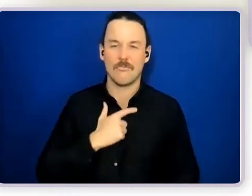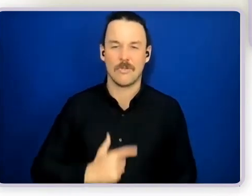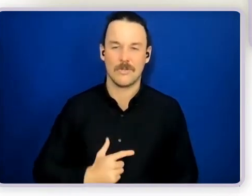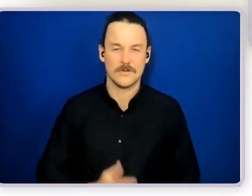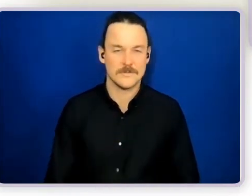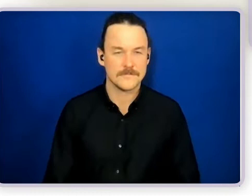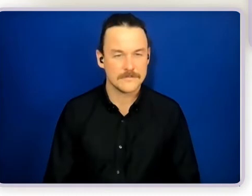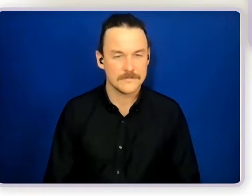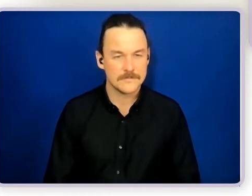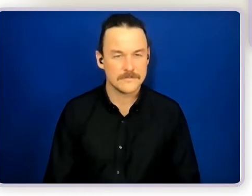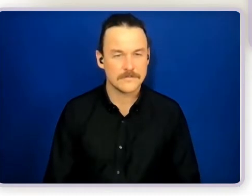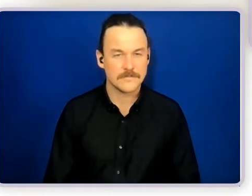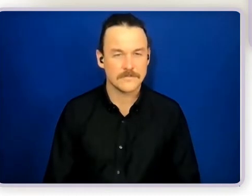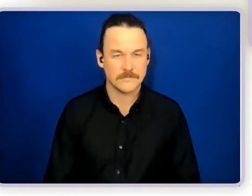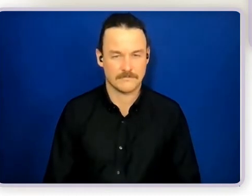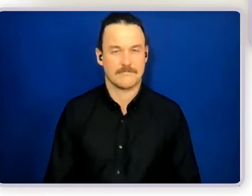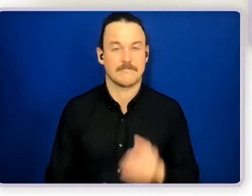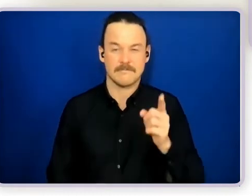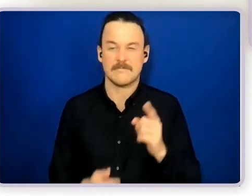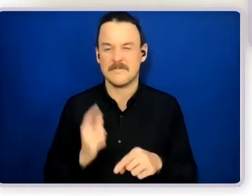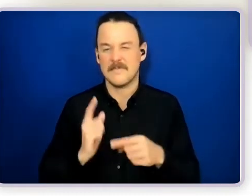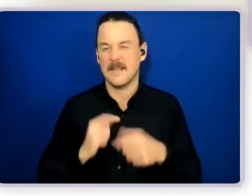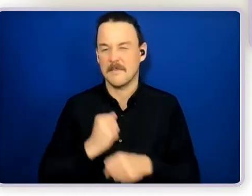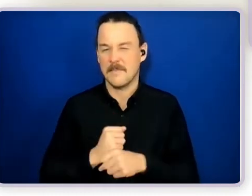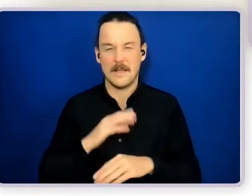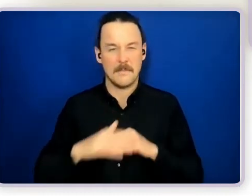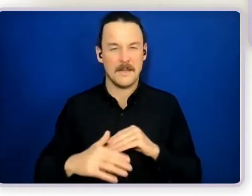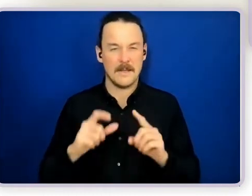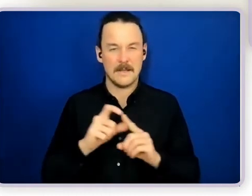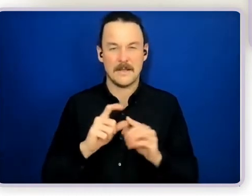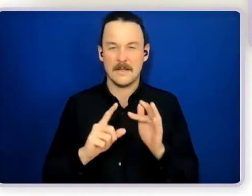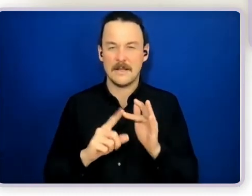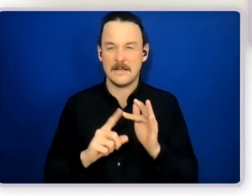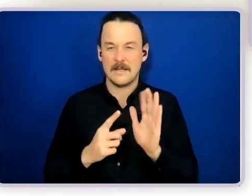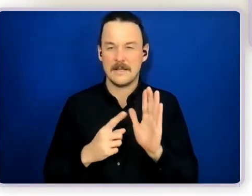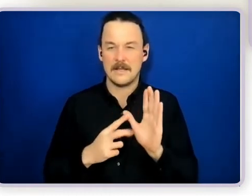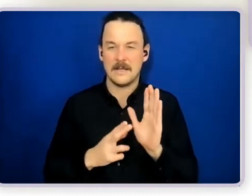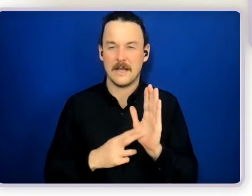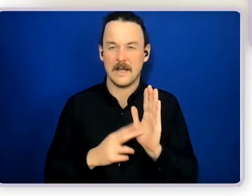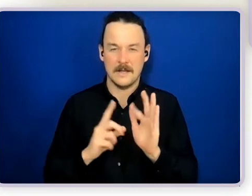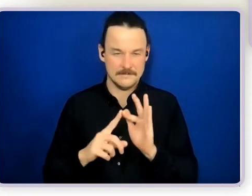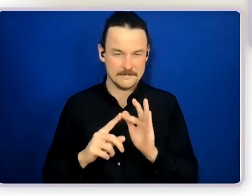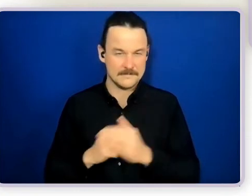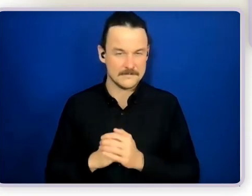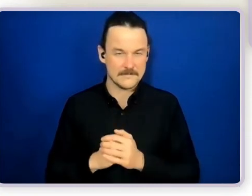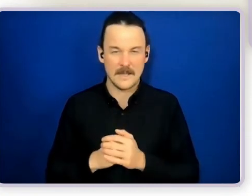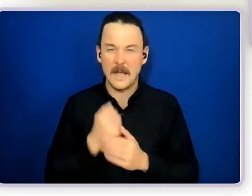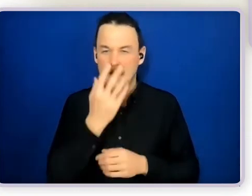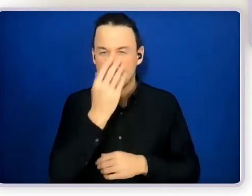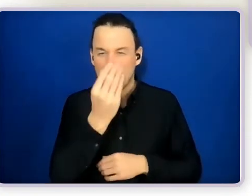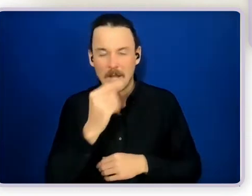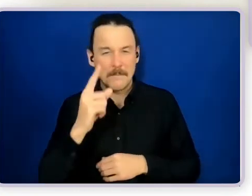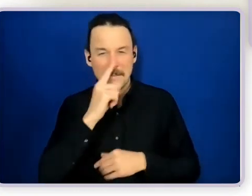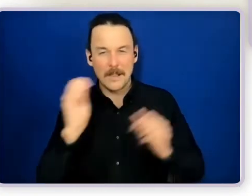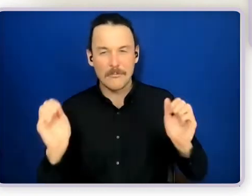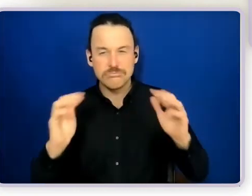I'll tell you a little bit about Diane, her story. There's a picture there of people gathering in her home. She's having a circle